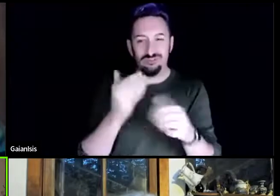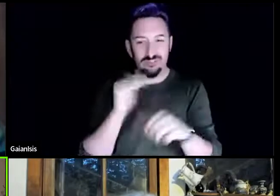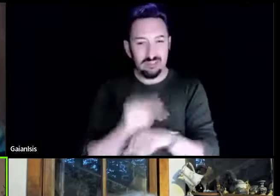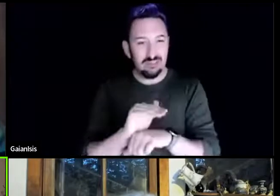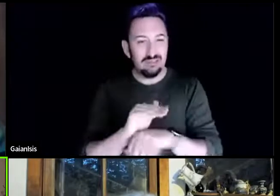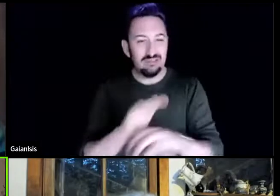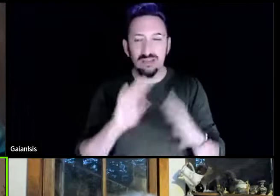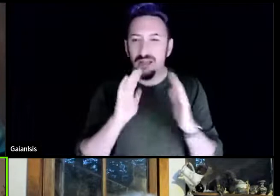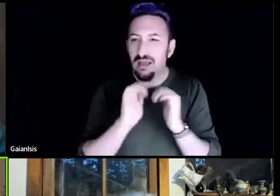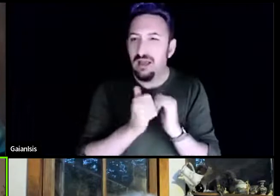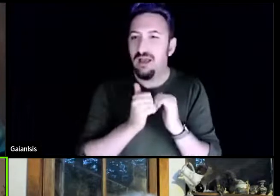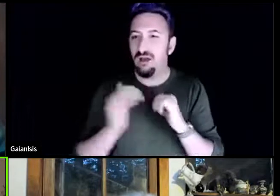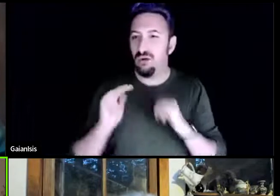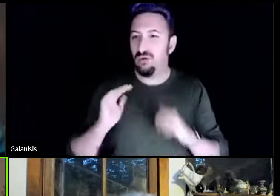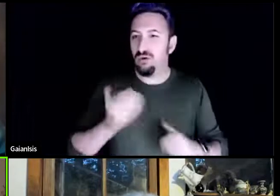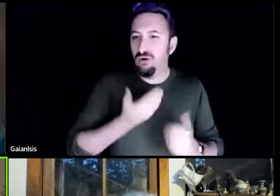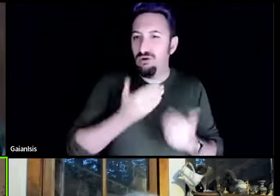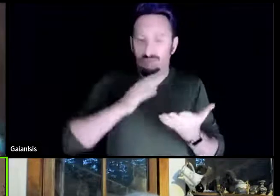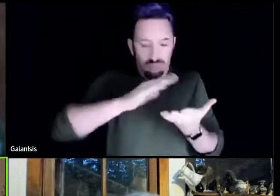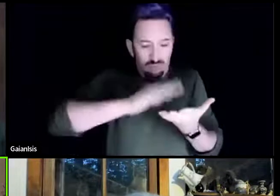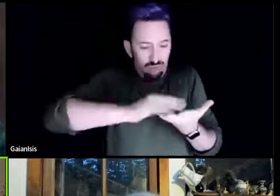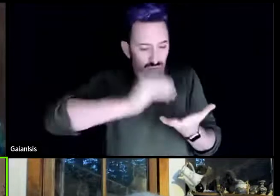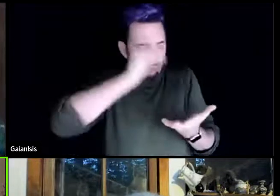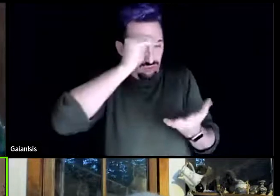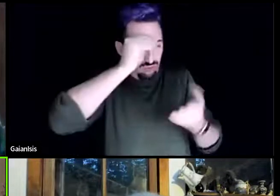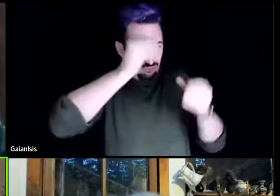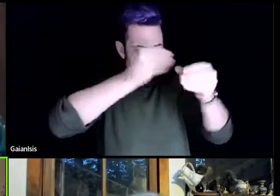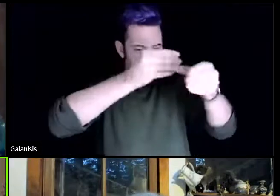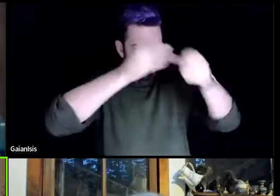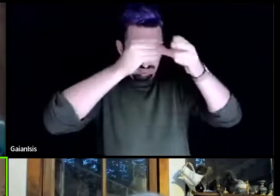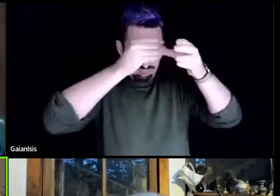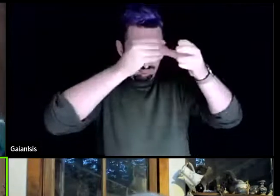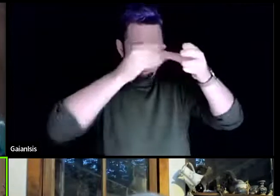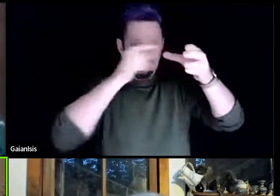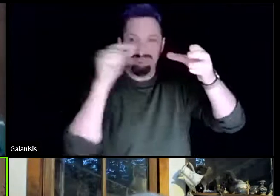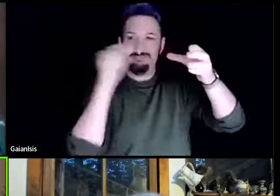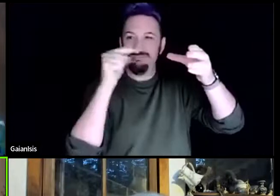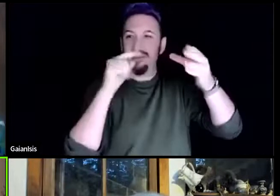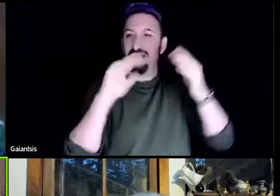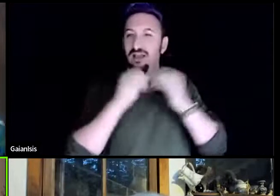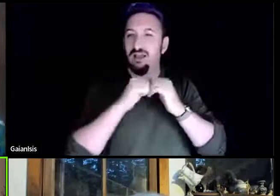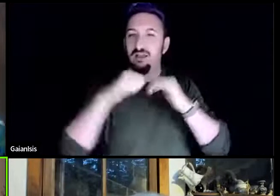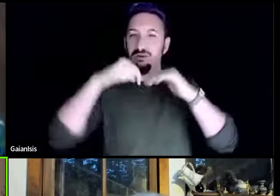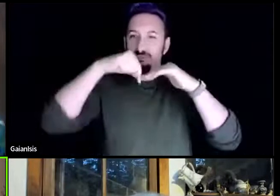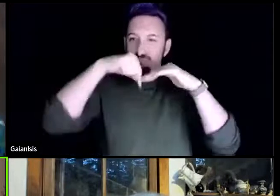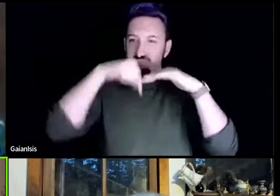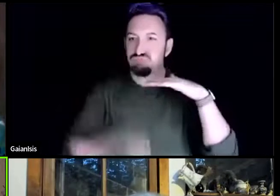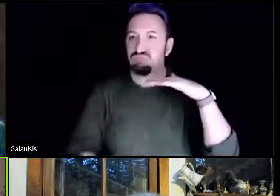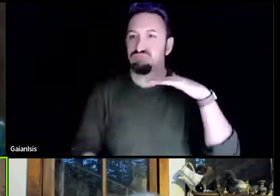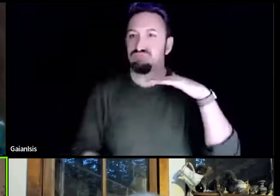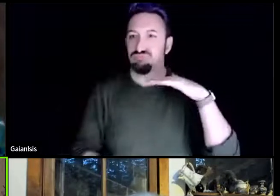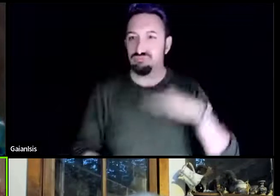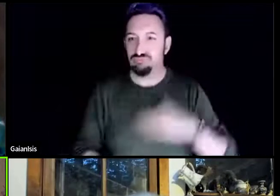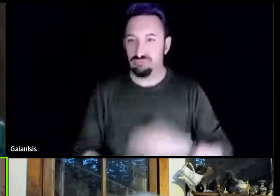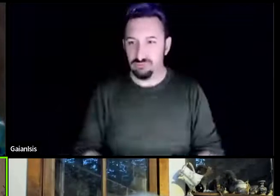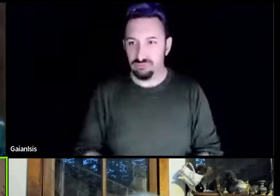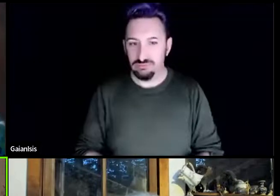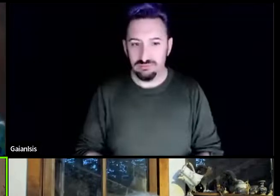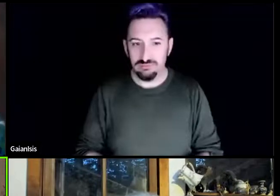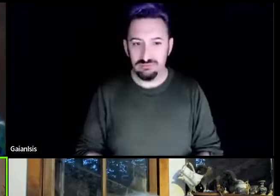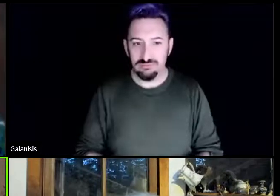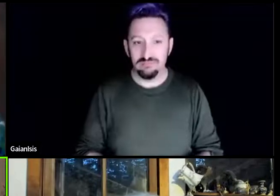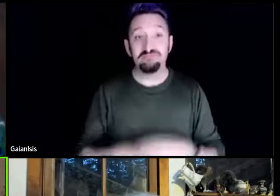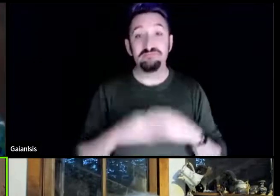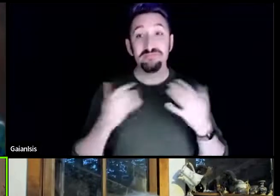learnings that we can apply to the way in which we do this world. And with that, I'm going to turn it